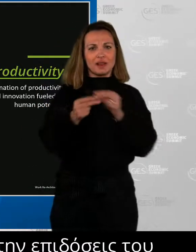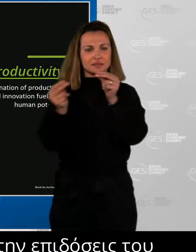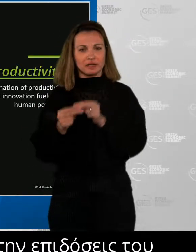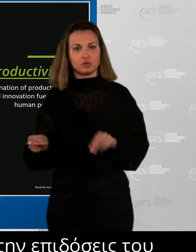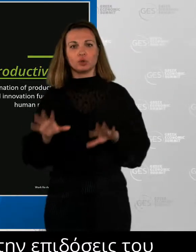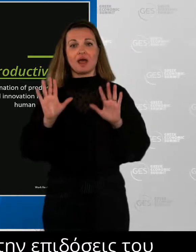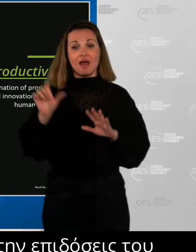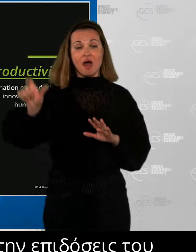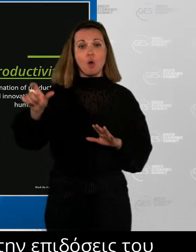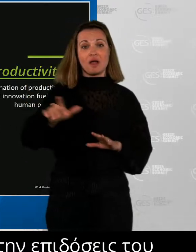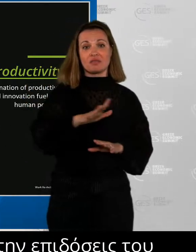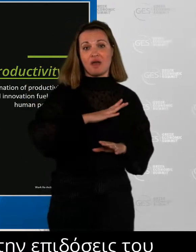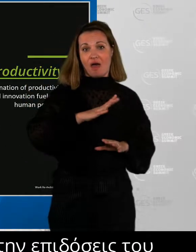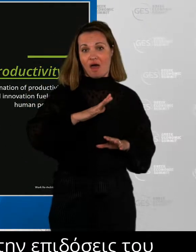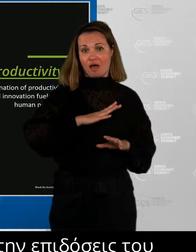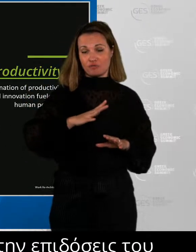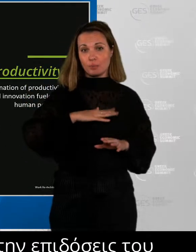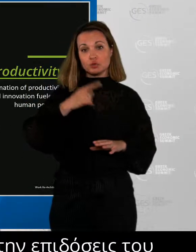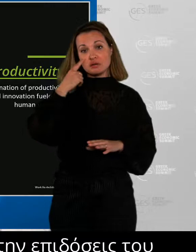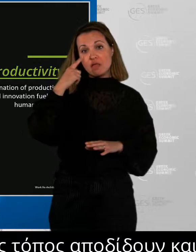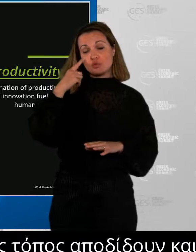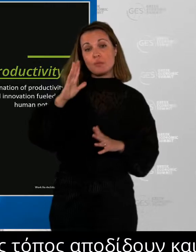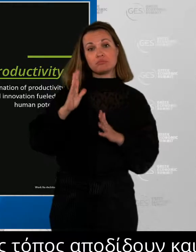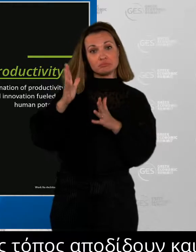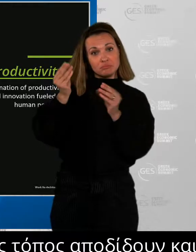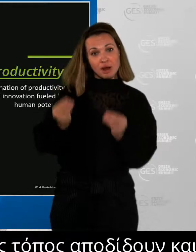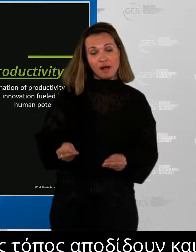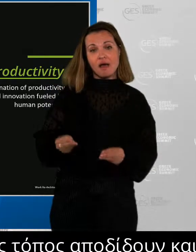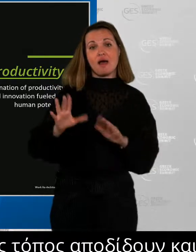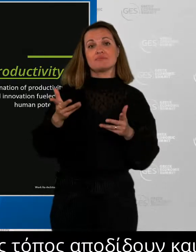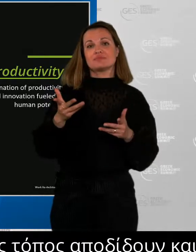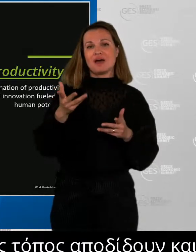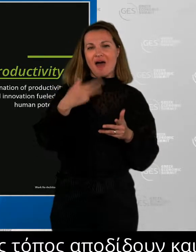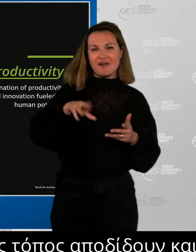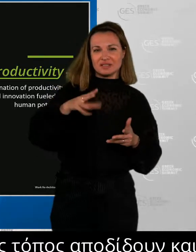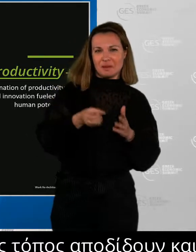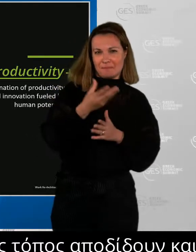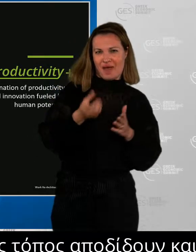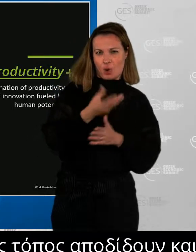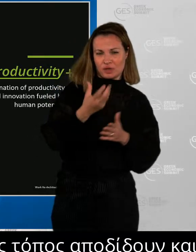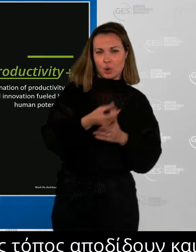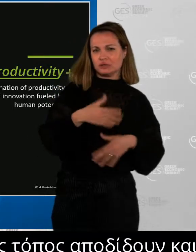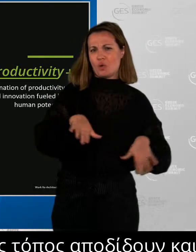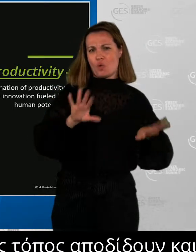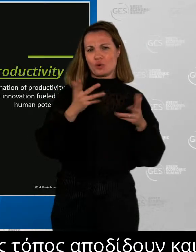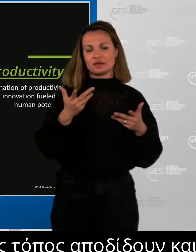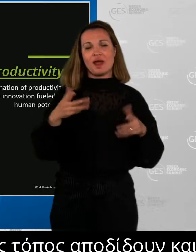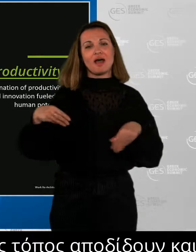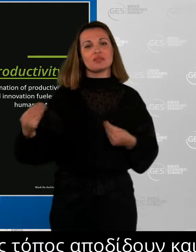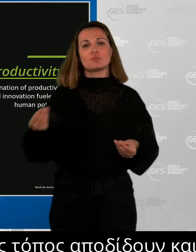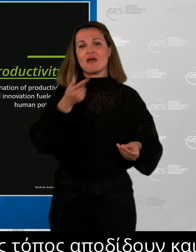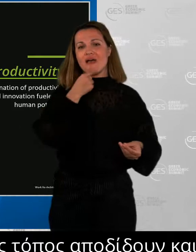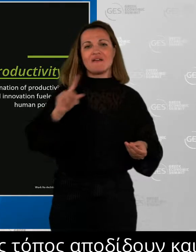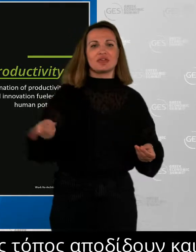productivity, but create more opportunities for innovation, more opportunities for well-being, more opportunities for